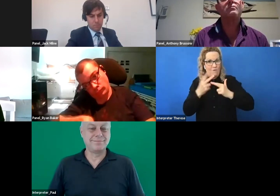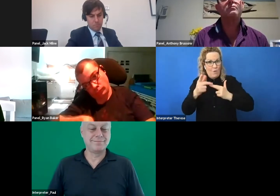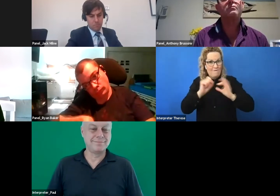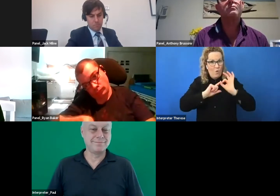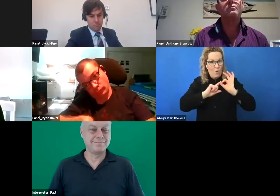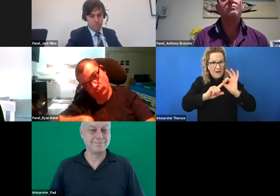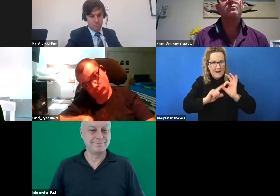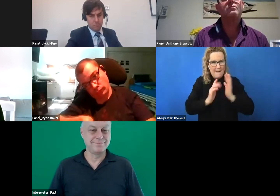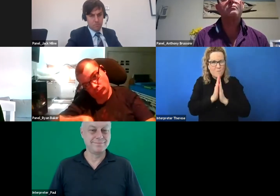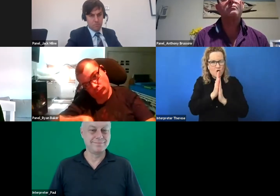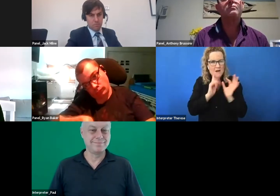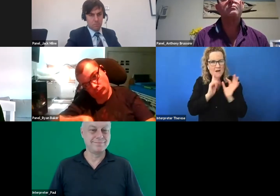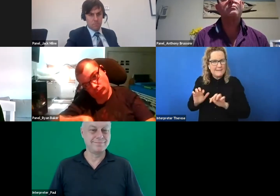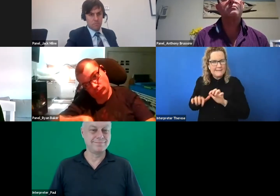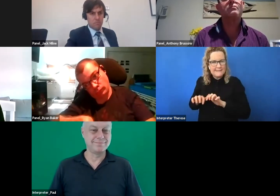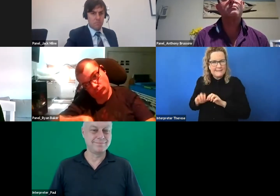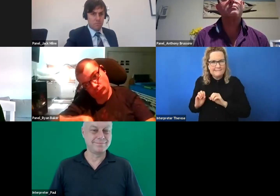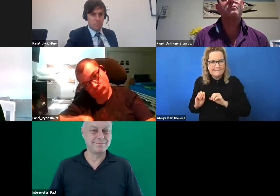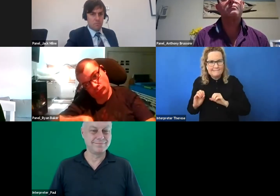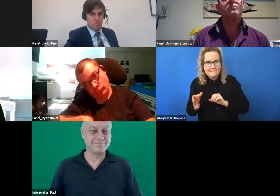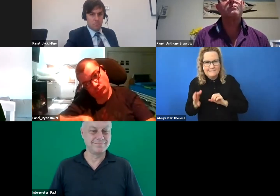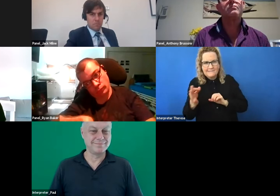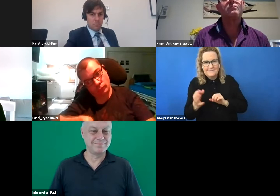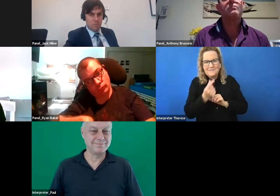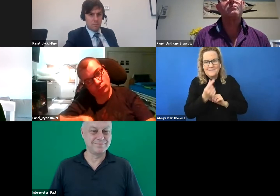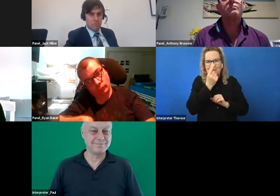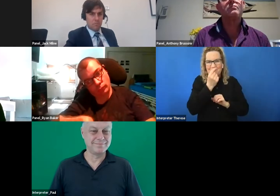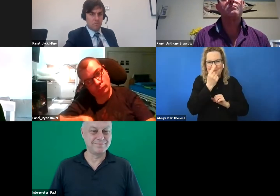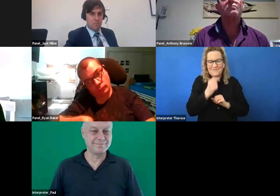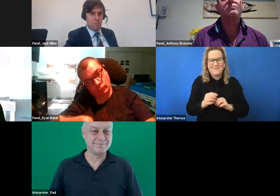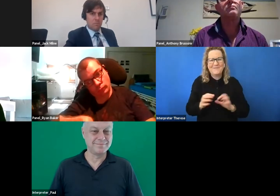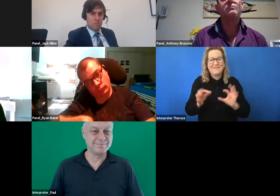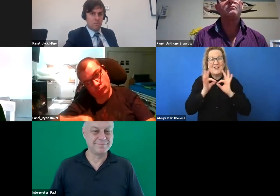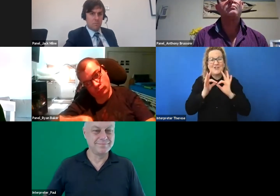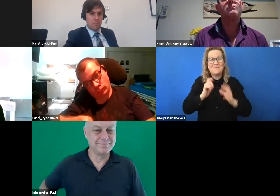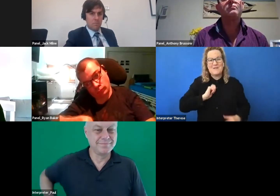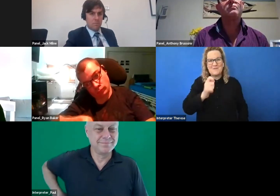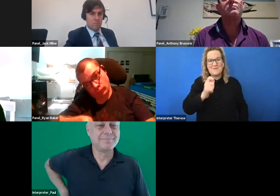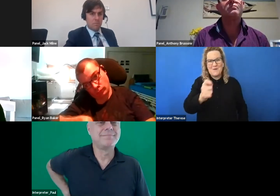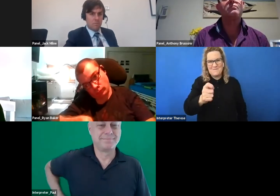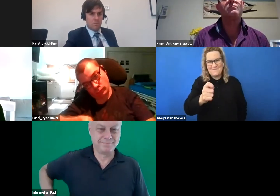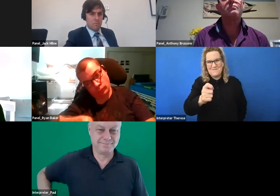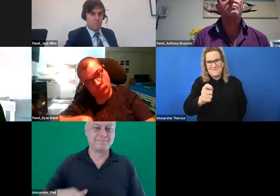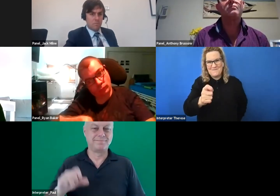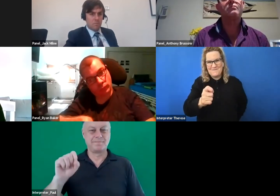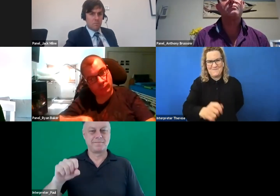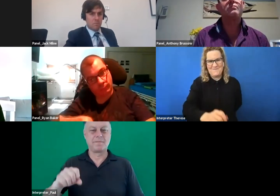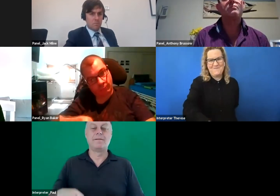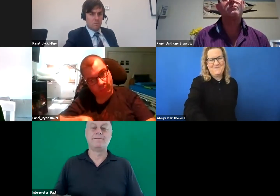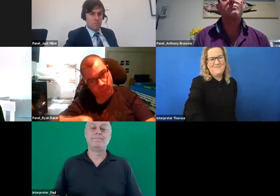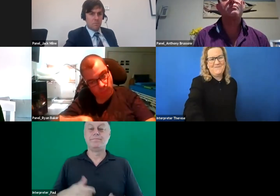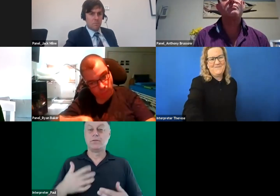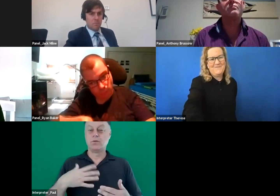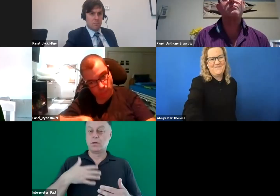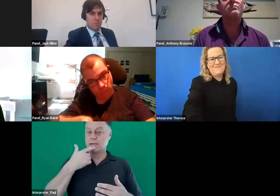question to put to any of these students if you want to mention a particular person that the question's for that's fine but also uh